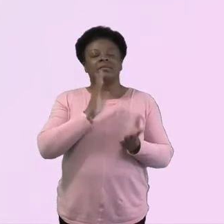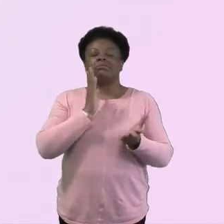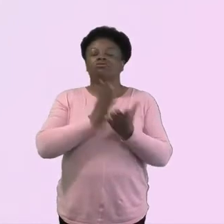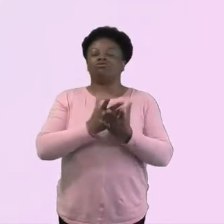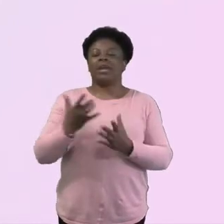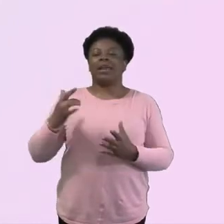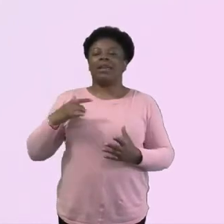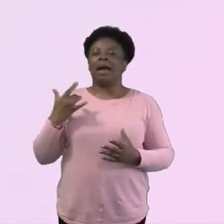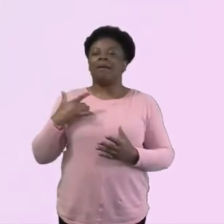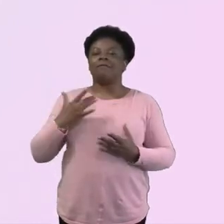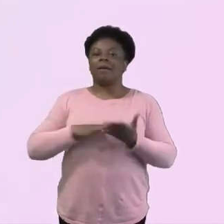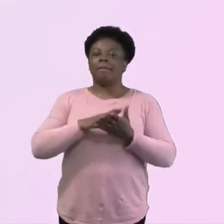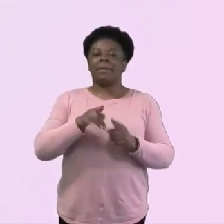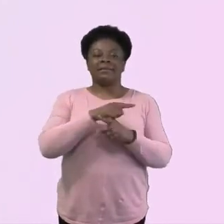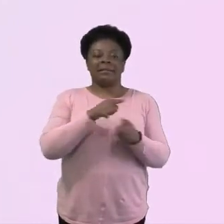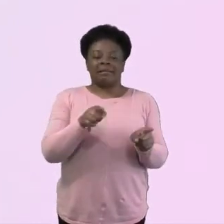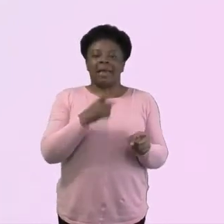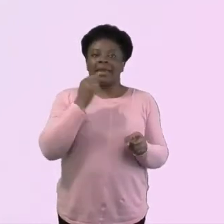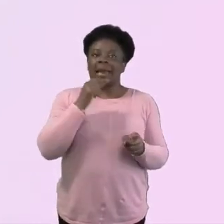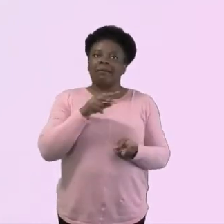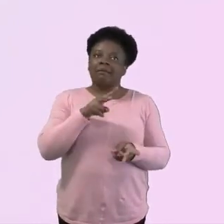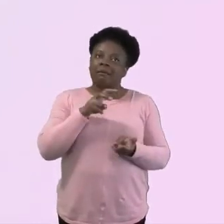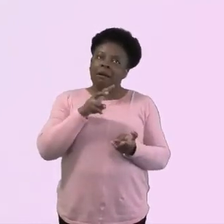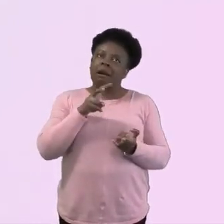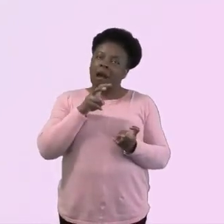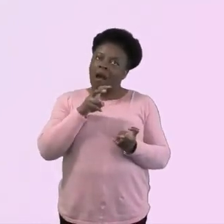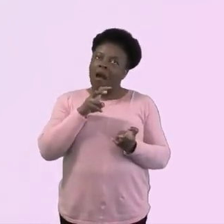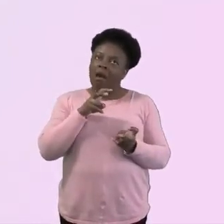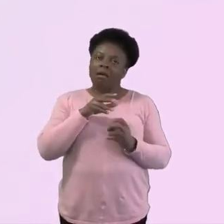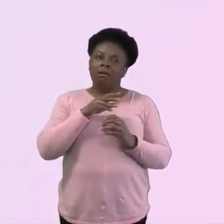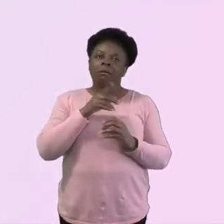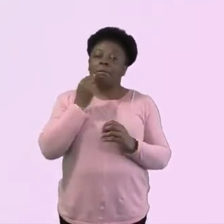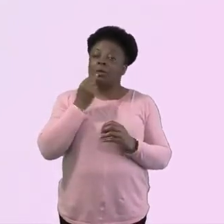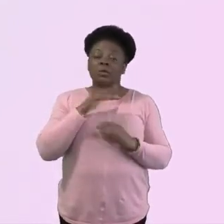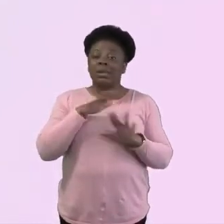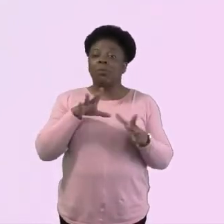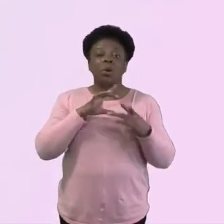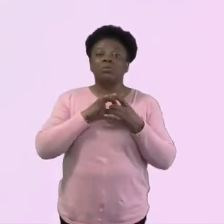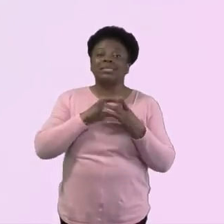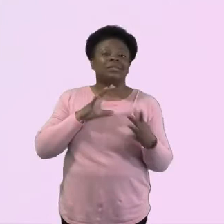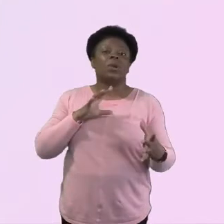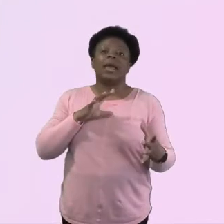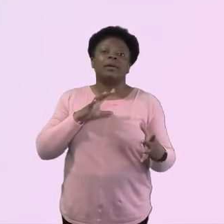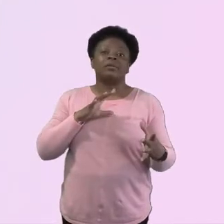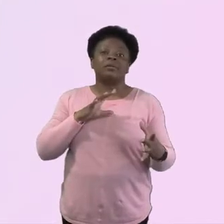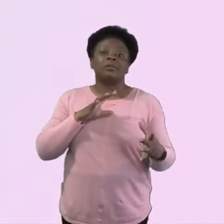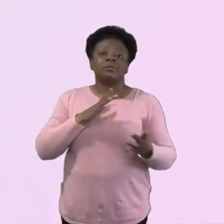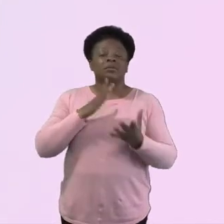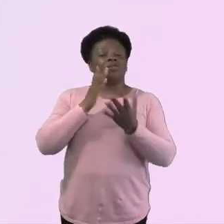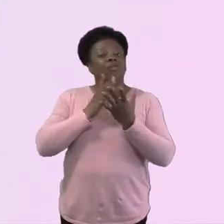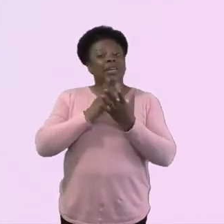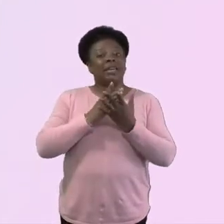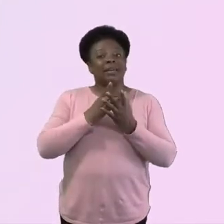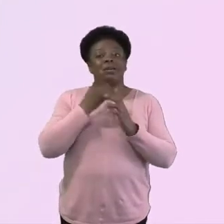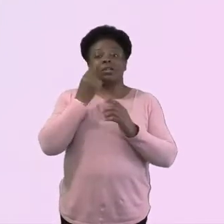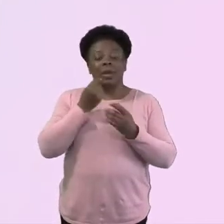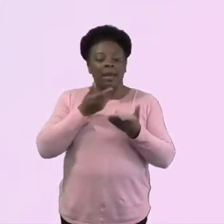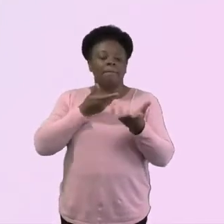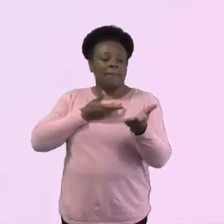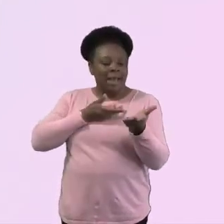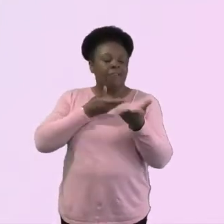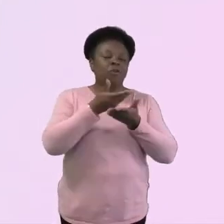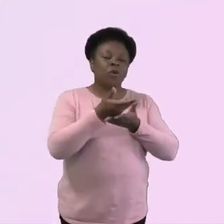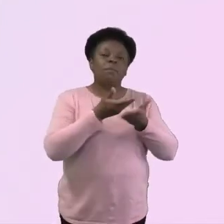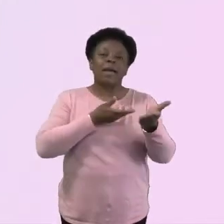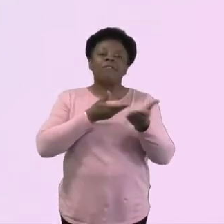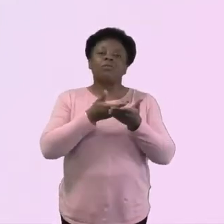disconnected kind of chats, I think that's something that kind of is, it just goes back and forth with young people. If we're being willing, if we